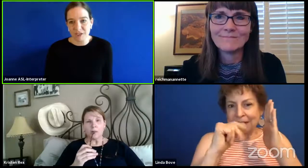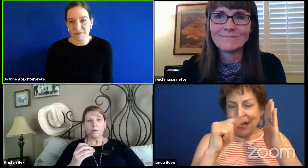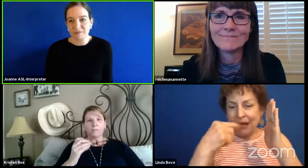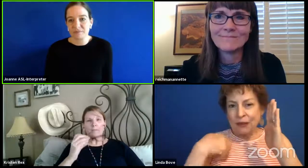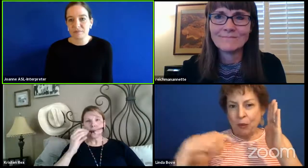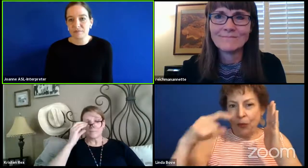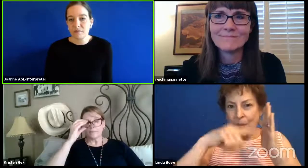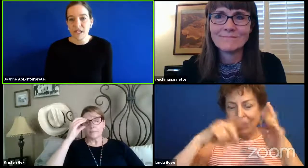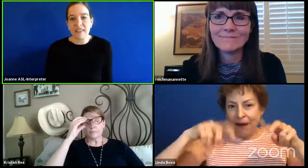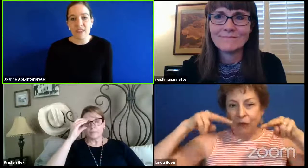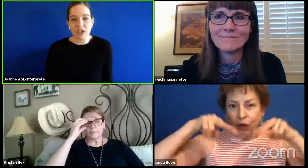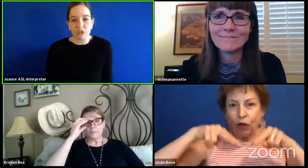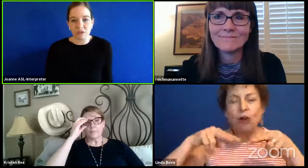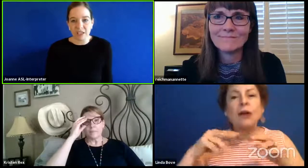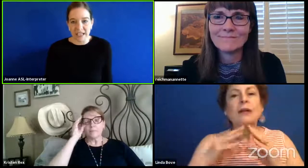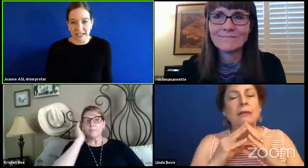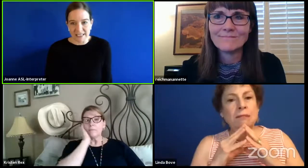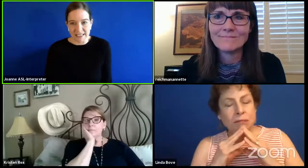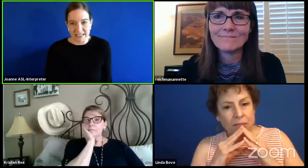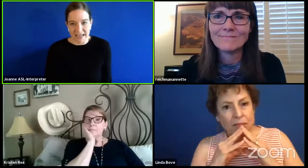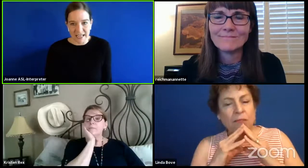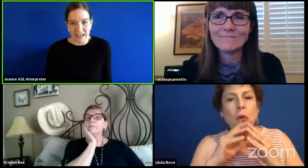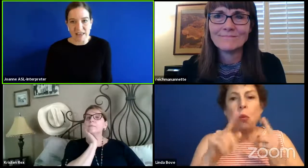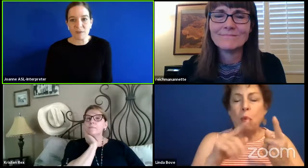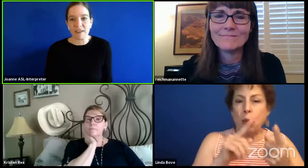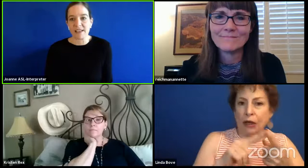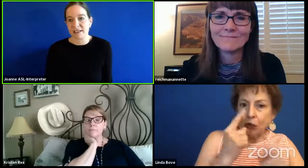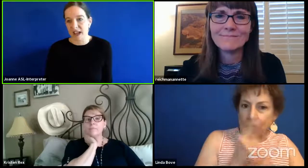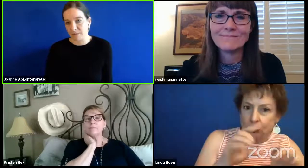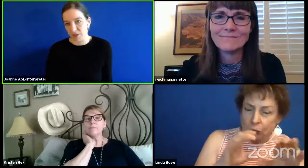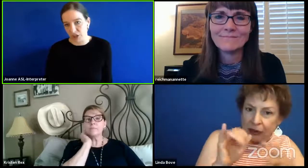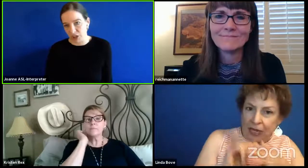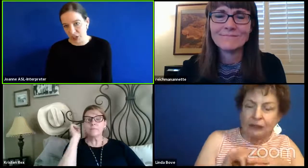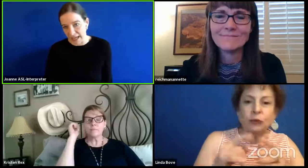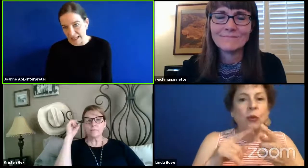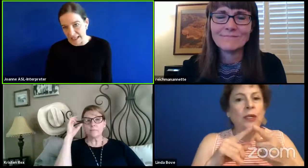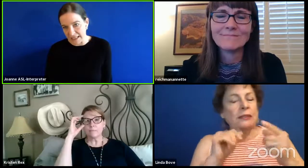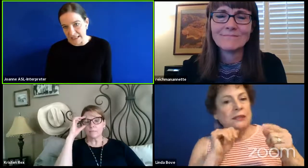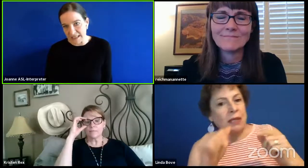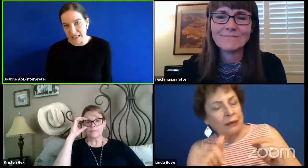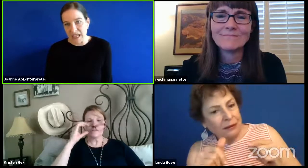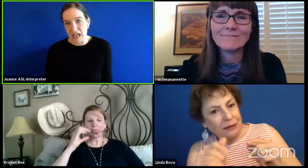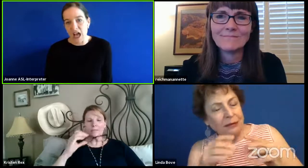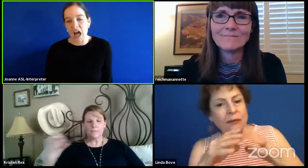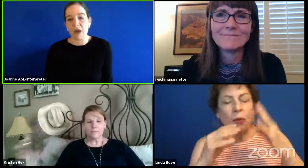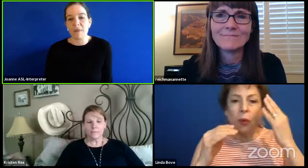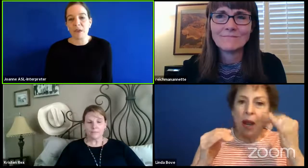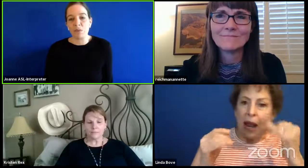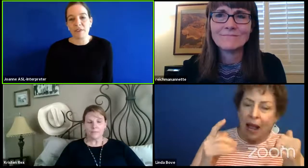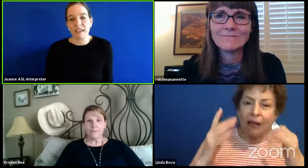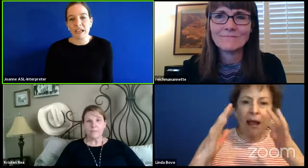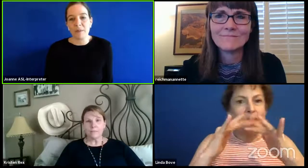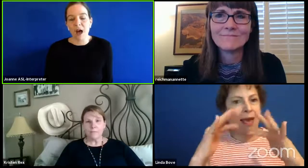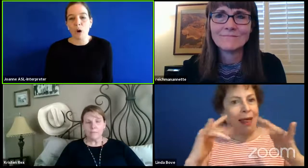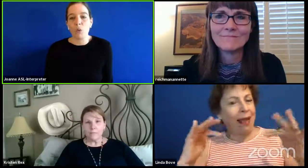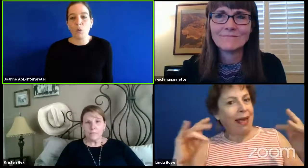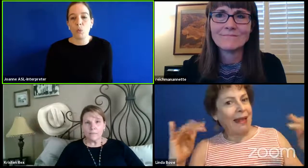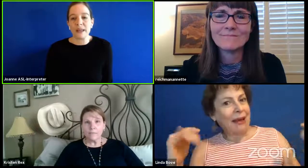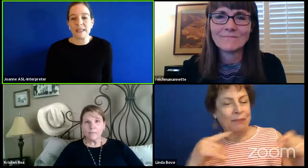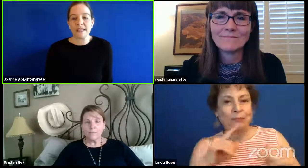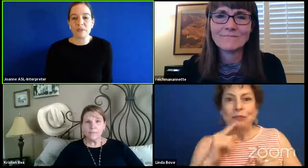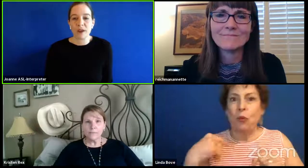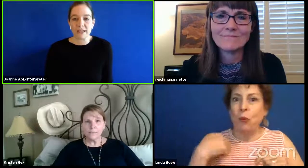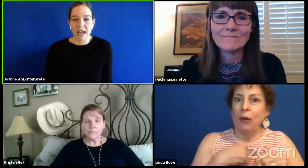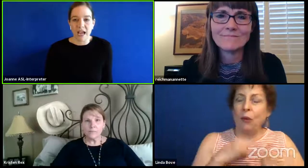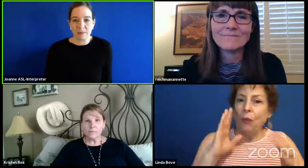future. Now that you've collected the data and we've had time to look at it. Um, and we're thinking about